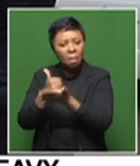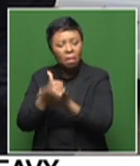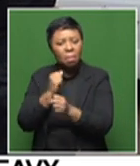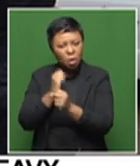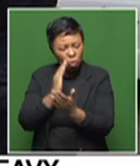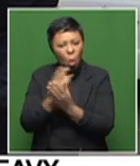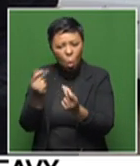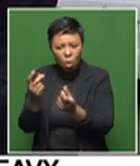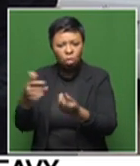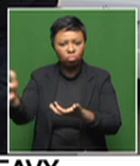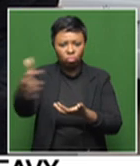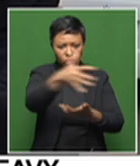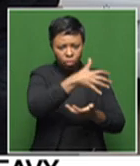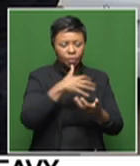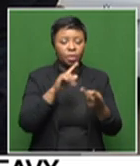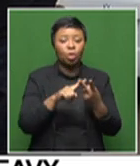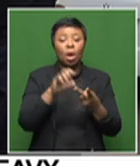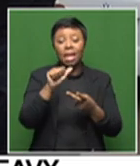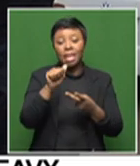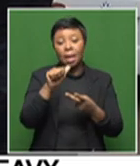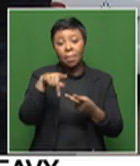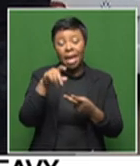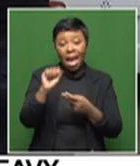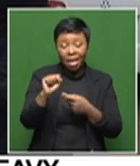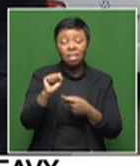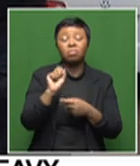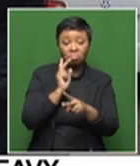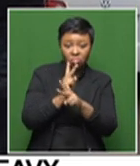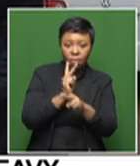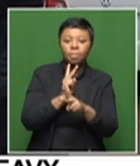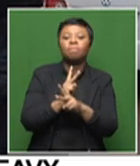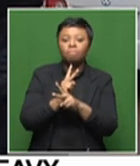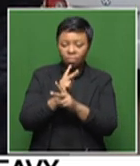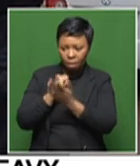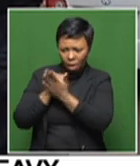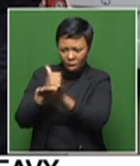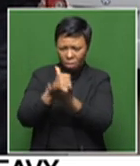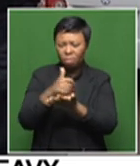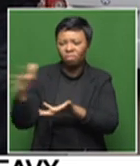as possible. SAPS is also assisting them in evacuating where